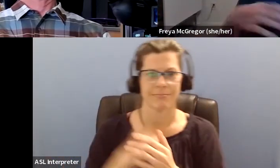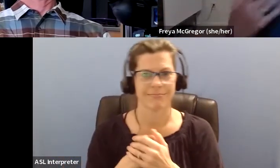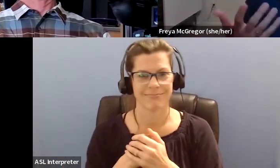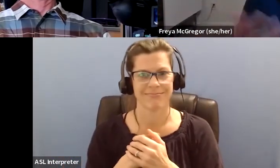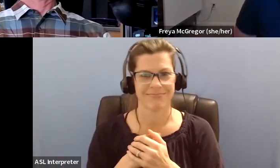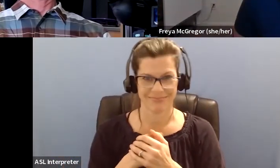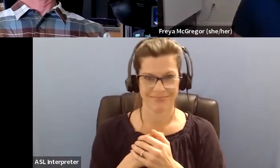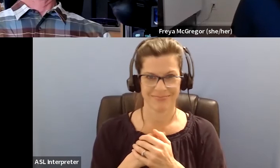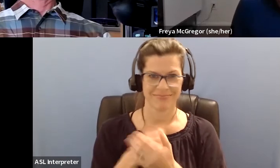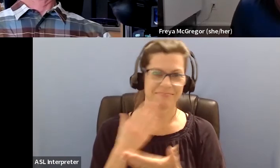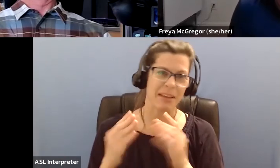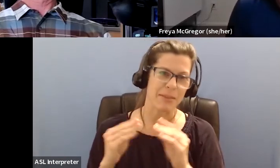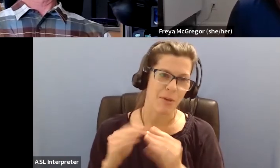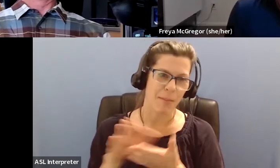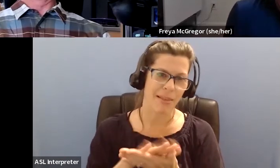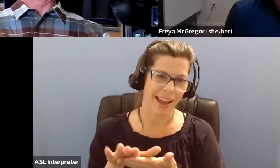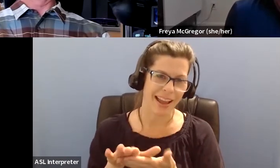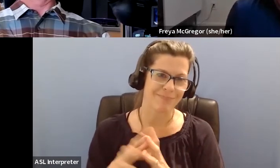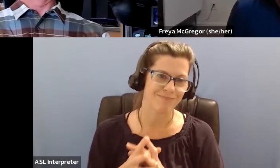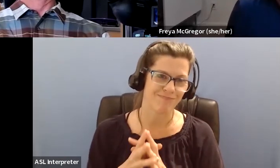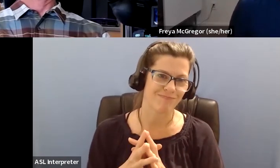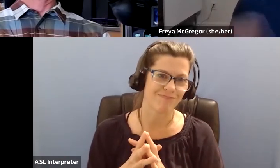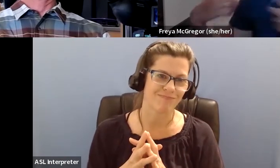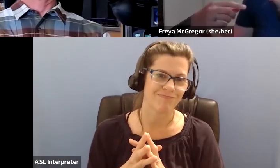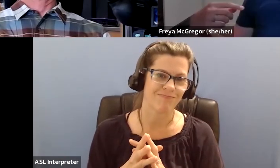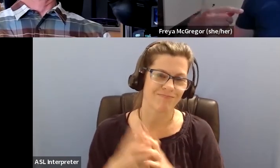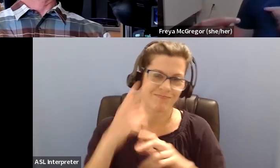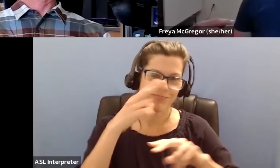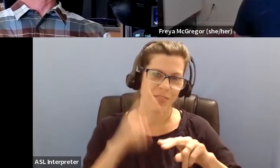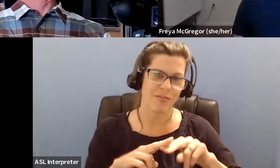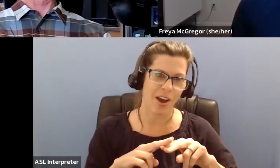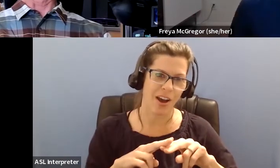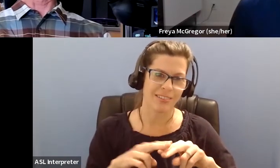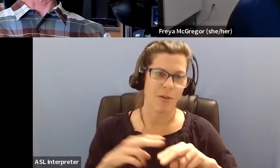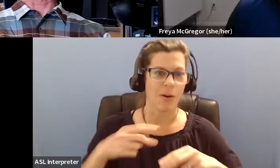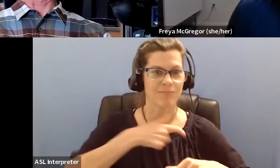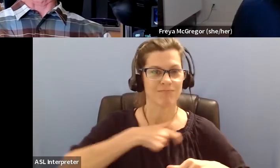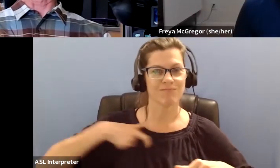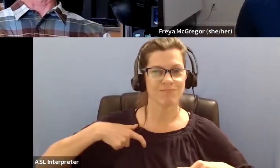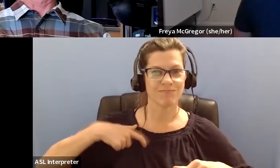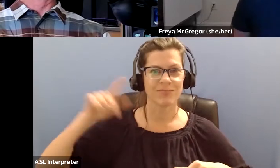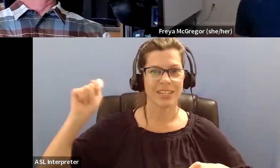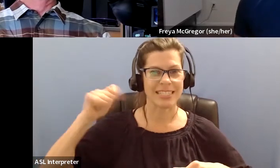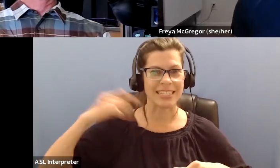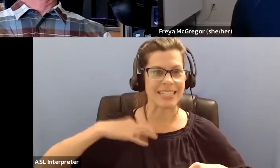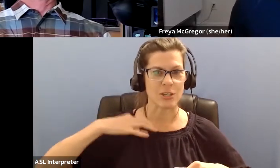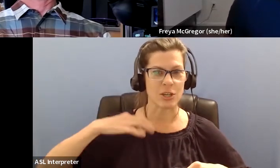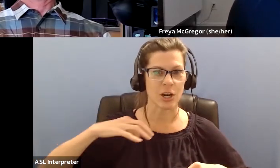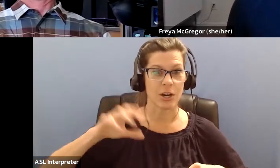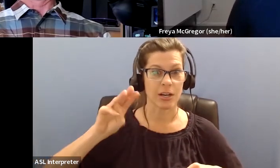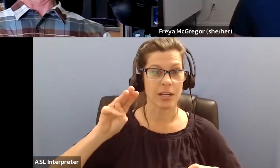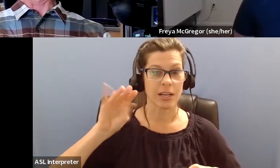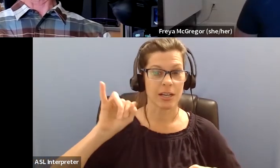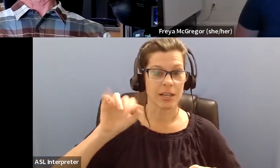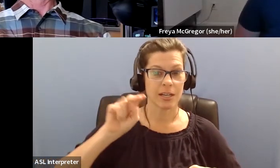maybe, maybe, maybe a little more polite. Um, that's a really fun idea. Mindful bird at work. Yeah, exactly. At work. Yeah. That should be our next t